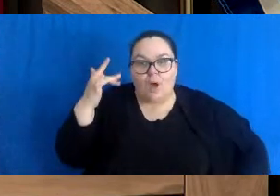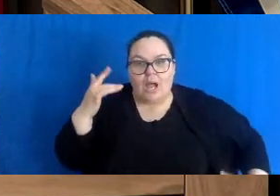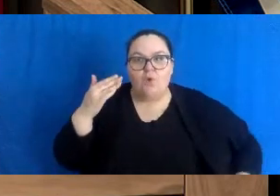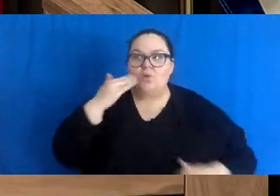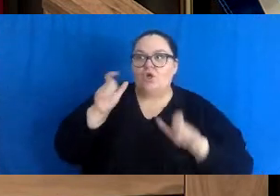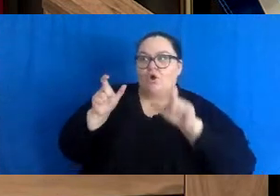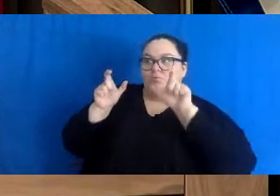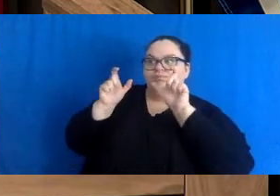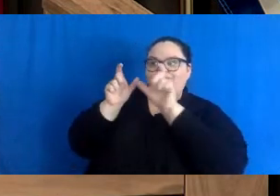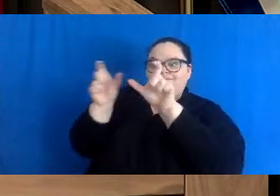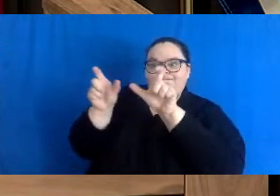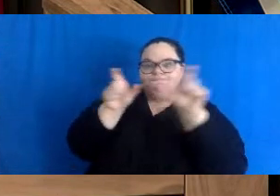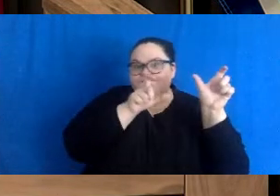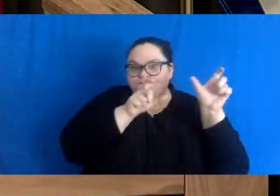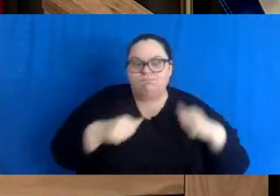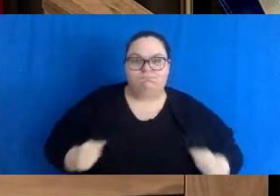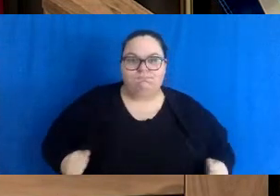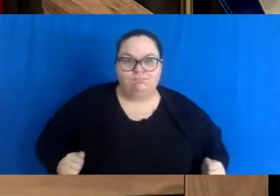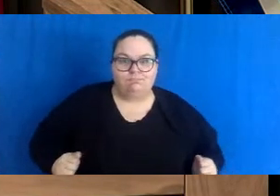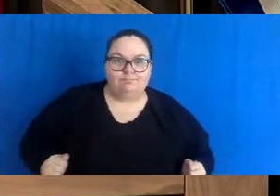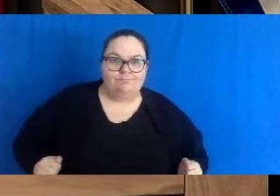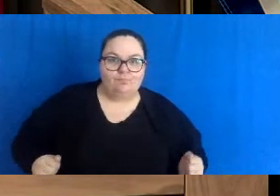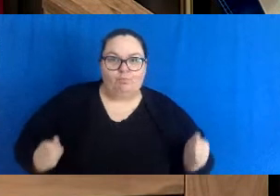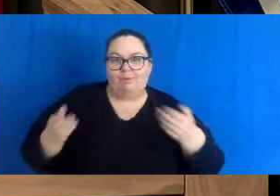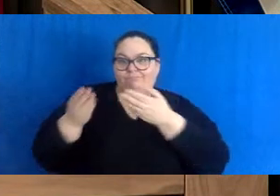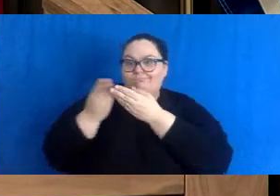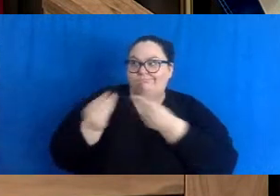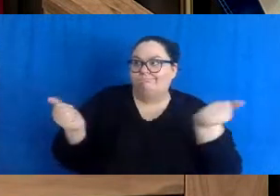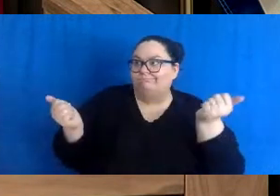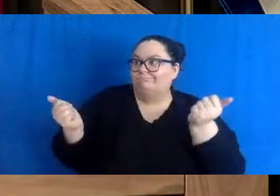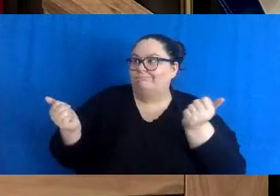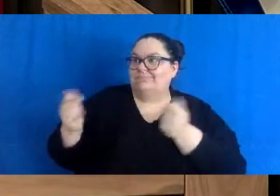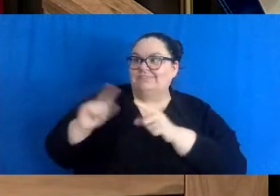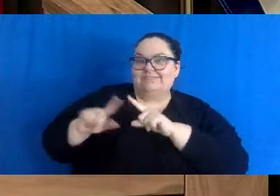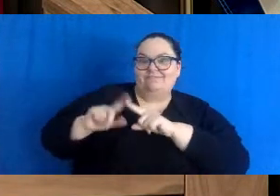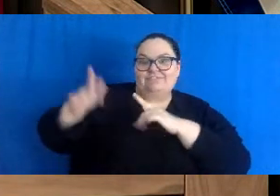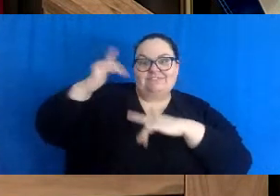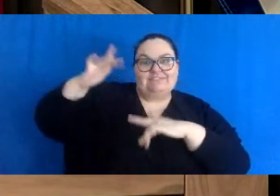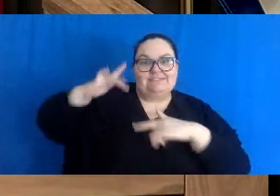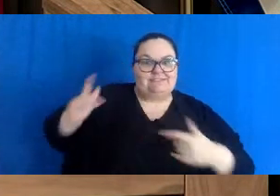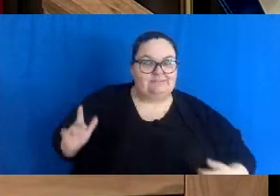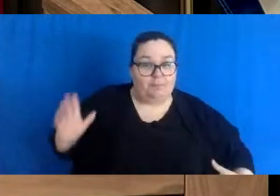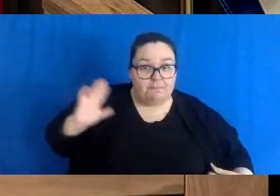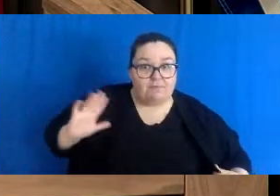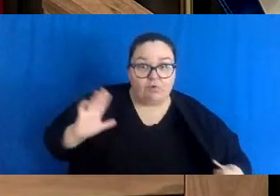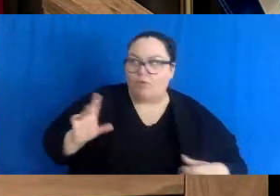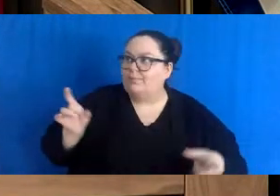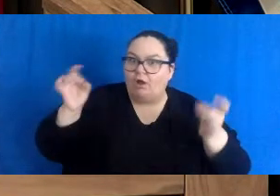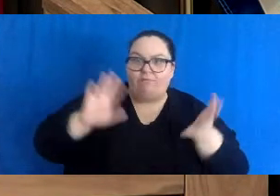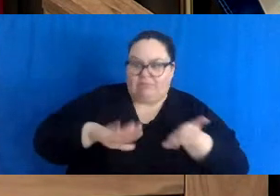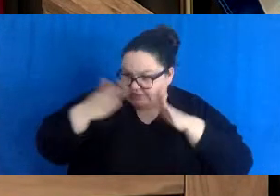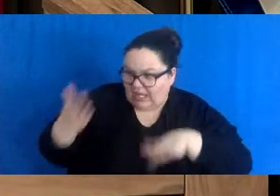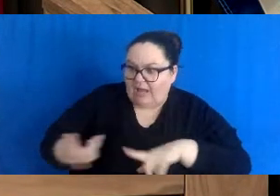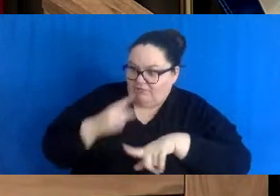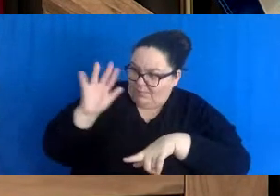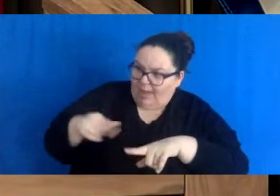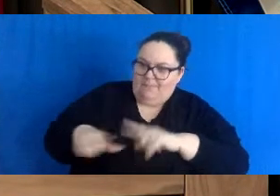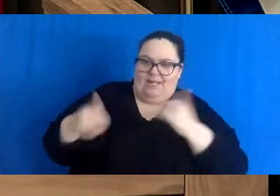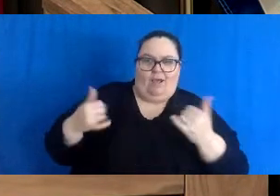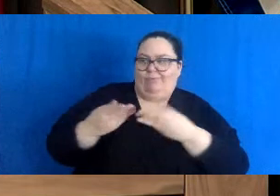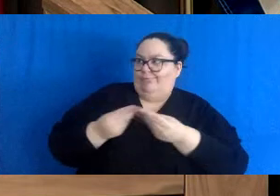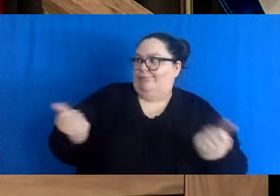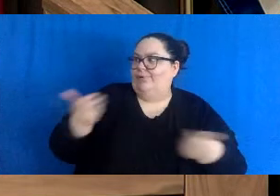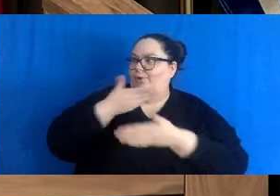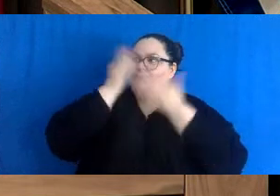have wiped out illnesses that would have been the past been fatal so I